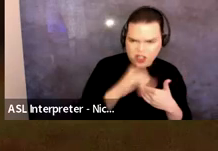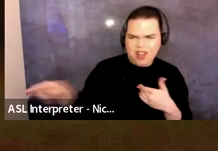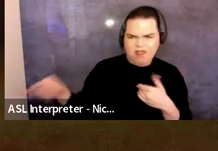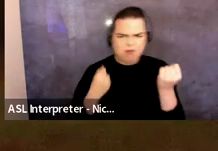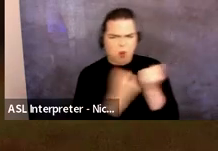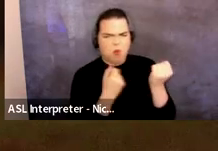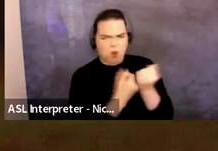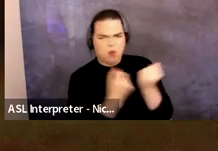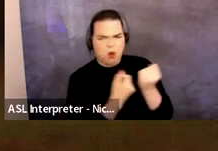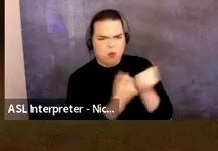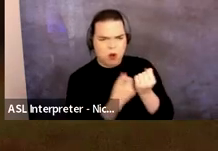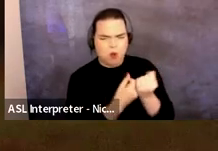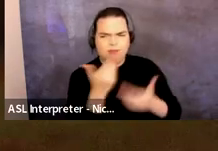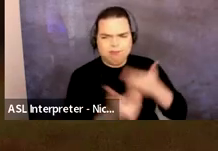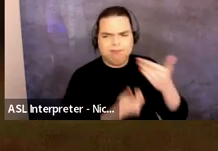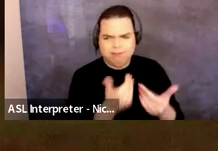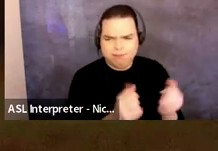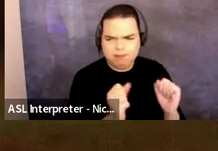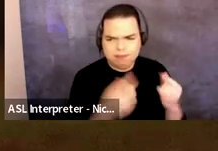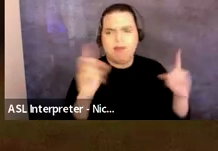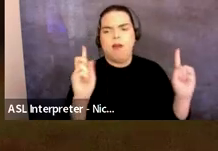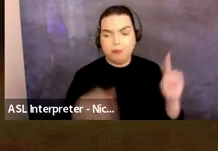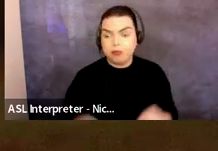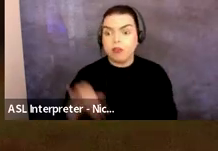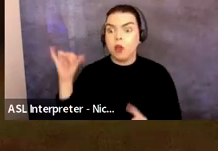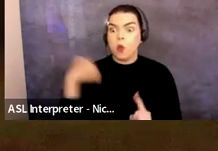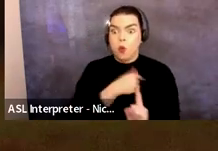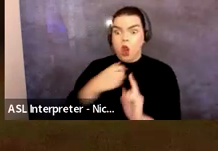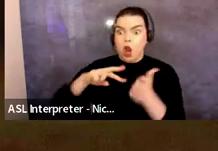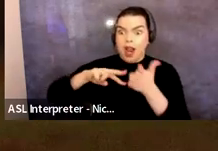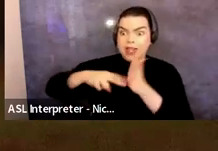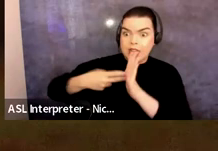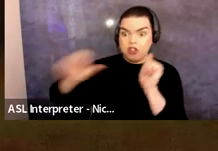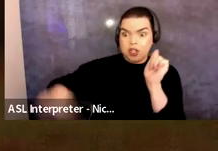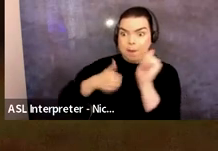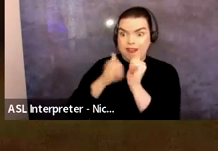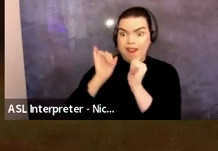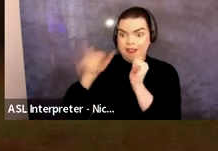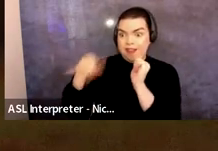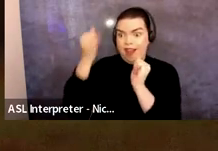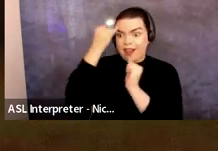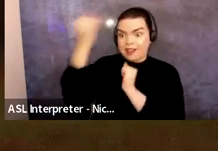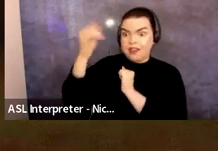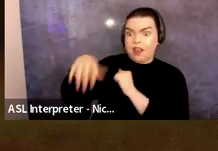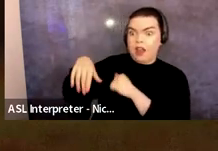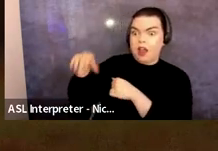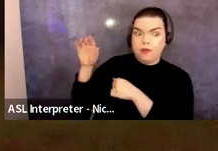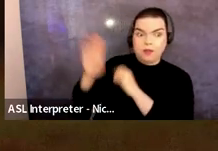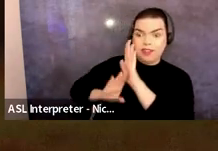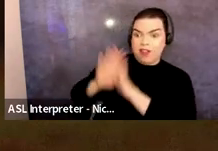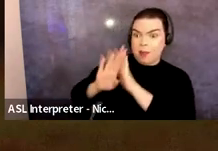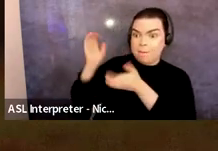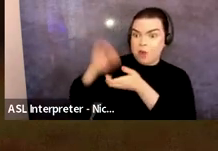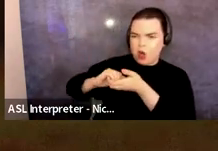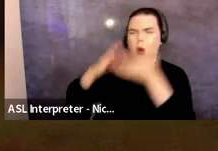support into the touring of the work. And we are intentionally open-ended about what can constitute a development partner.